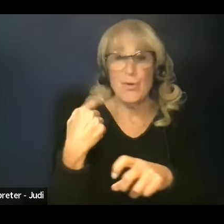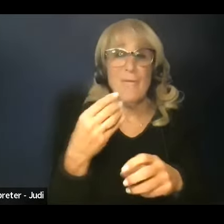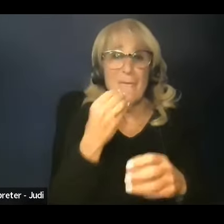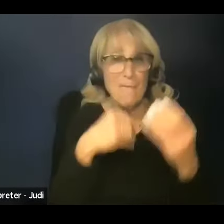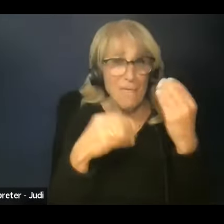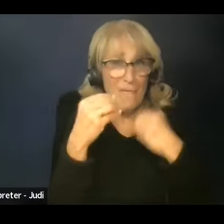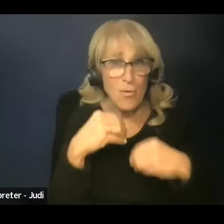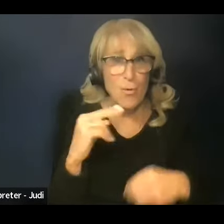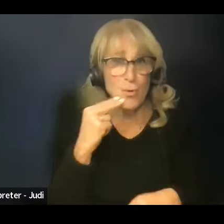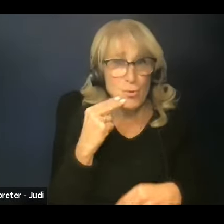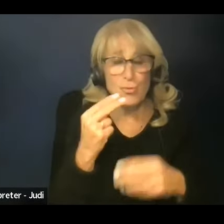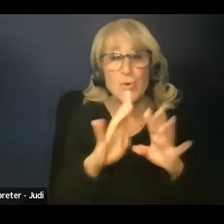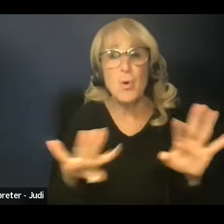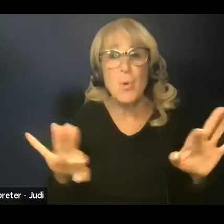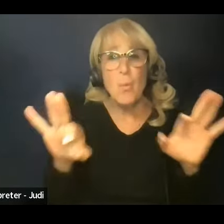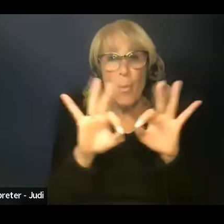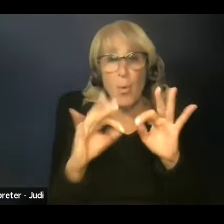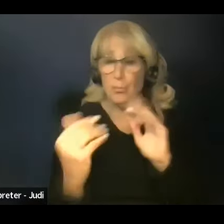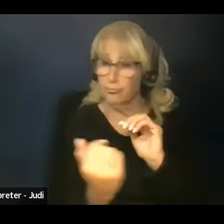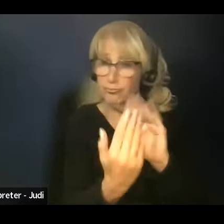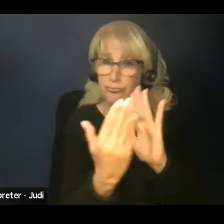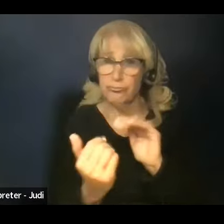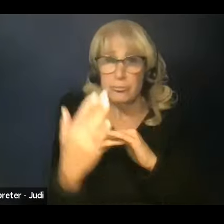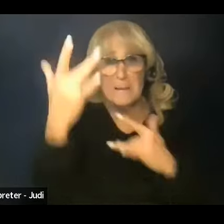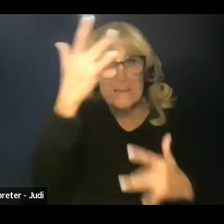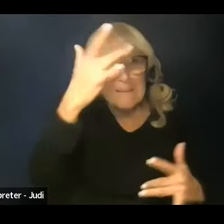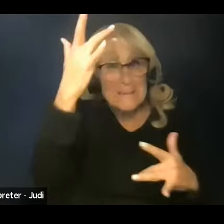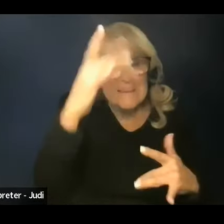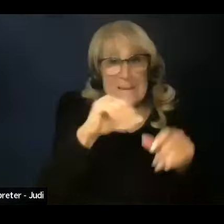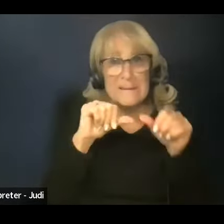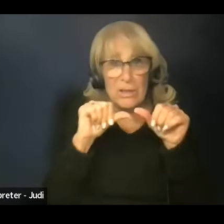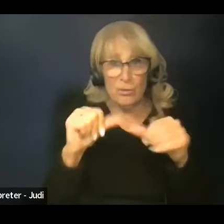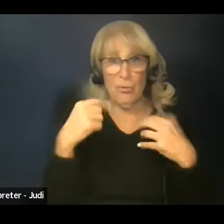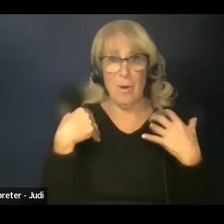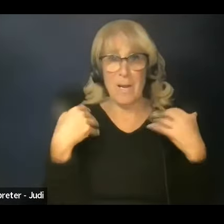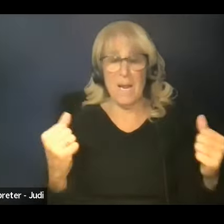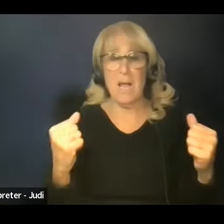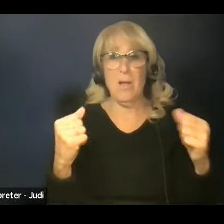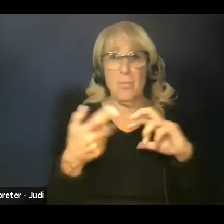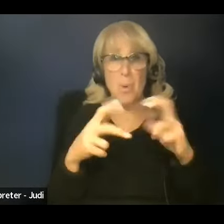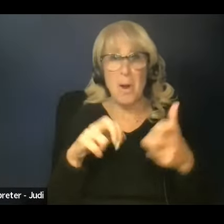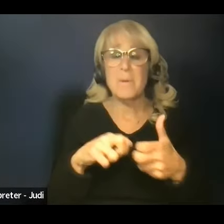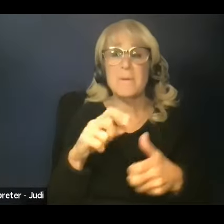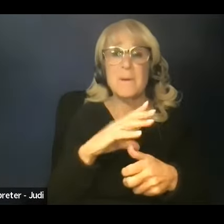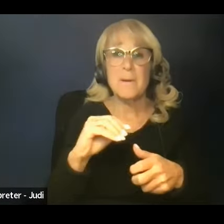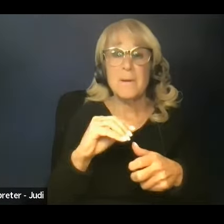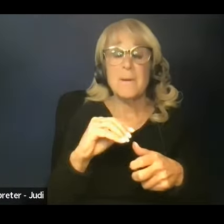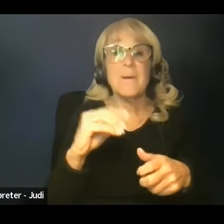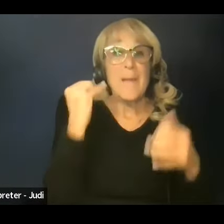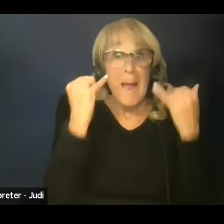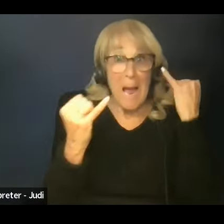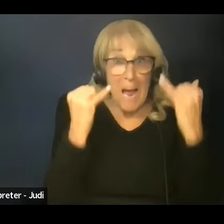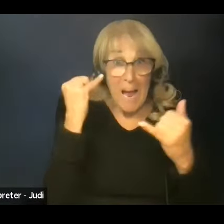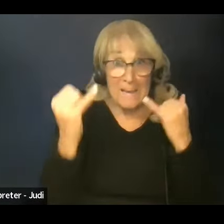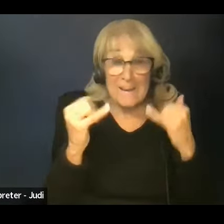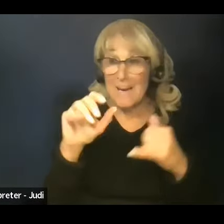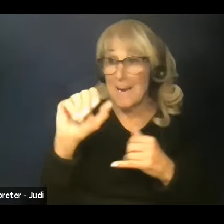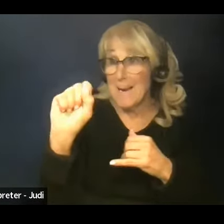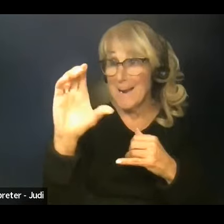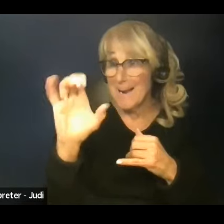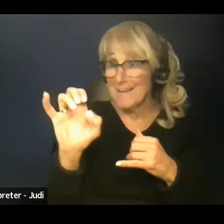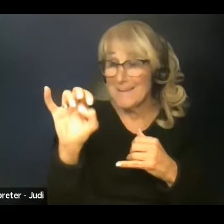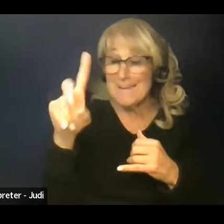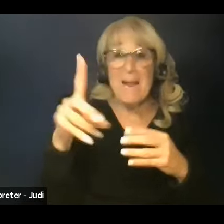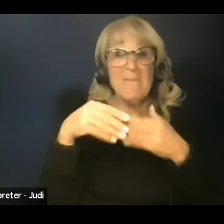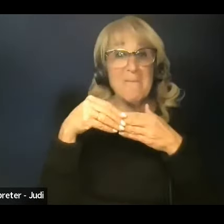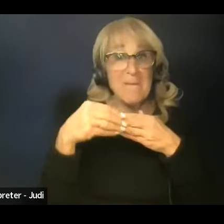an important part in addressing diseases and chronic health issues. The idea behind Ascend is that by creating flexible